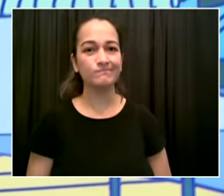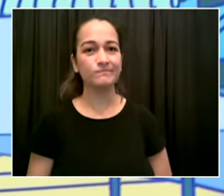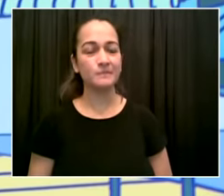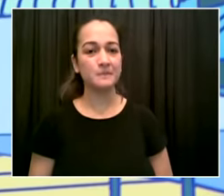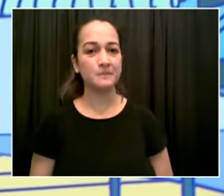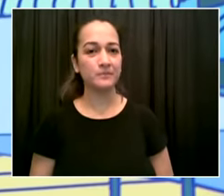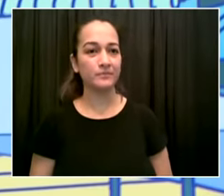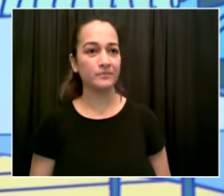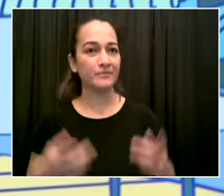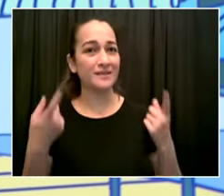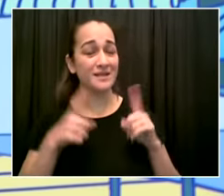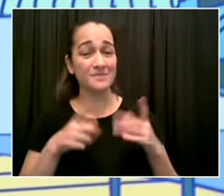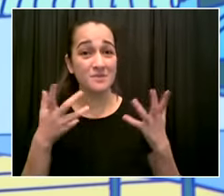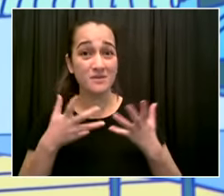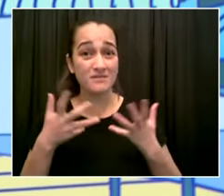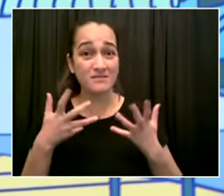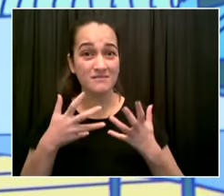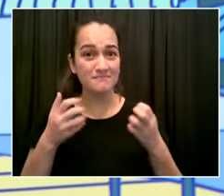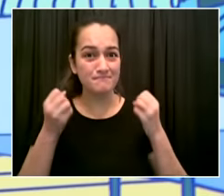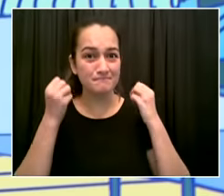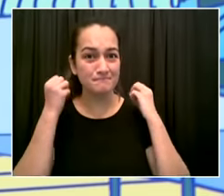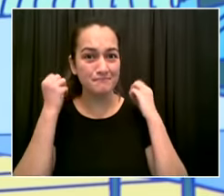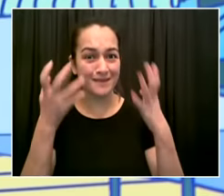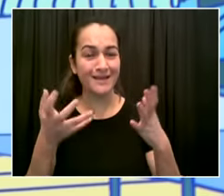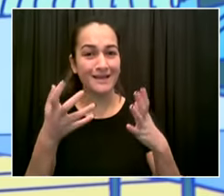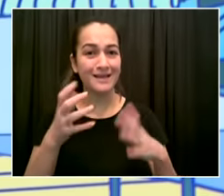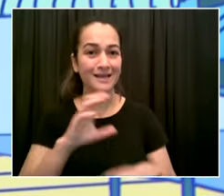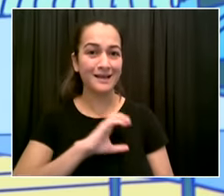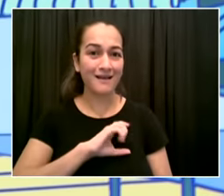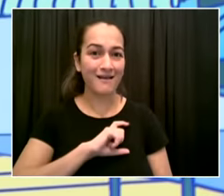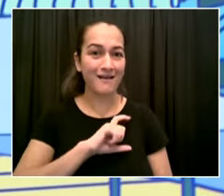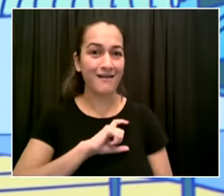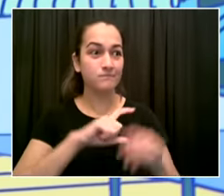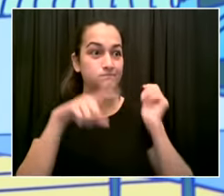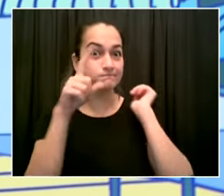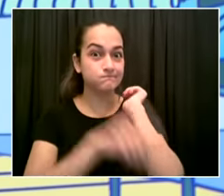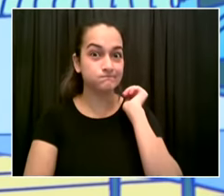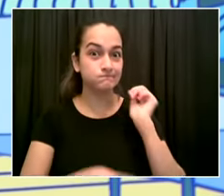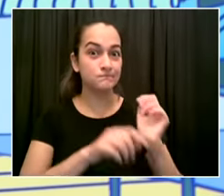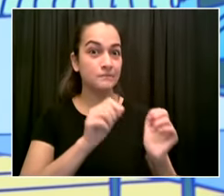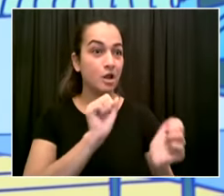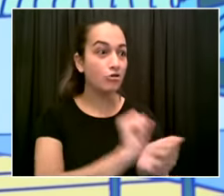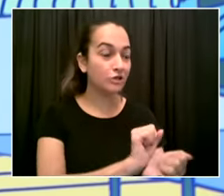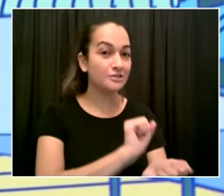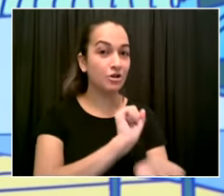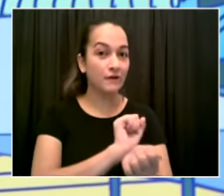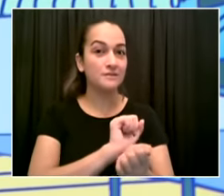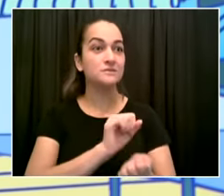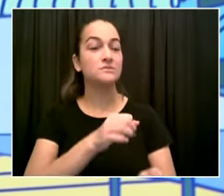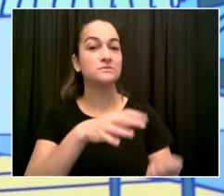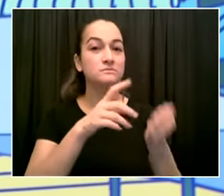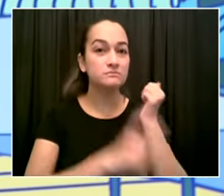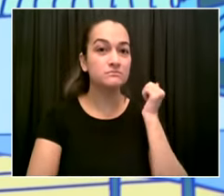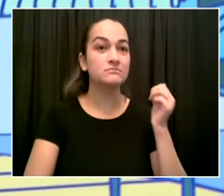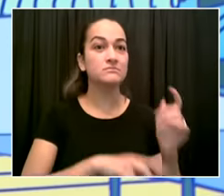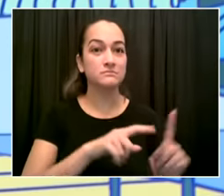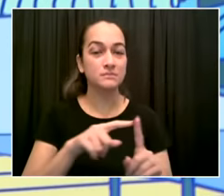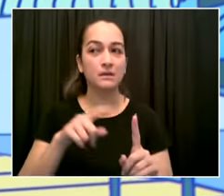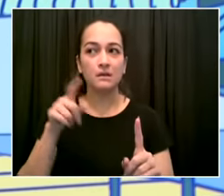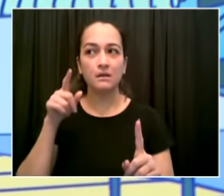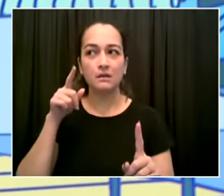disciplinary cases from from going faster um i asked you uh after the budget was approved